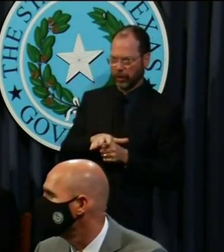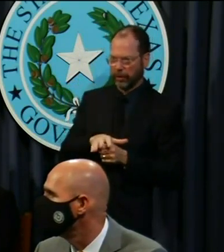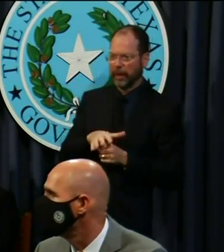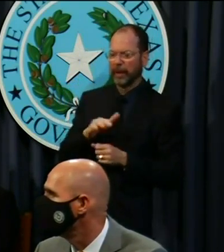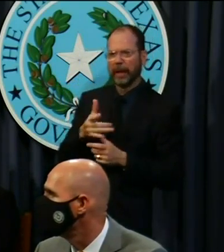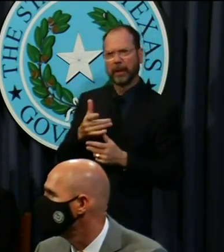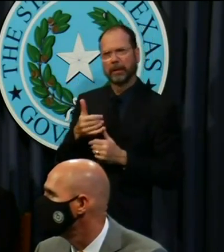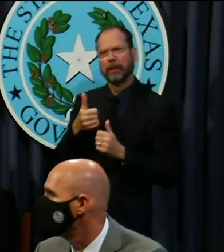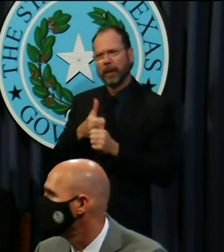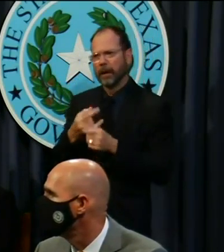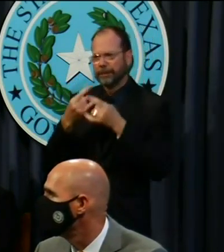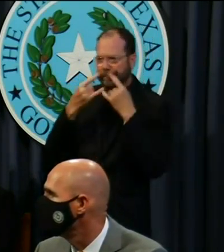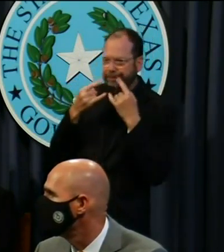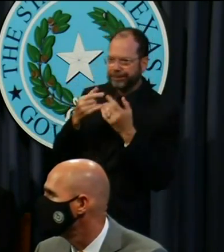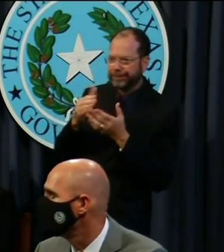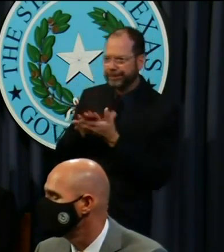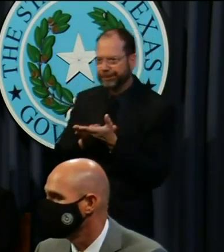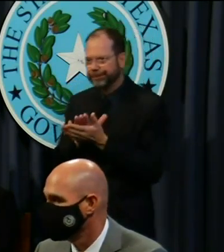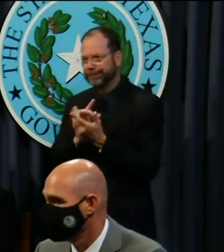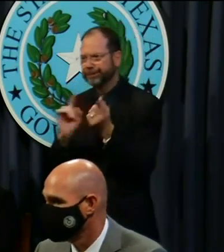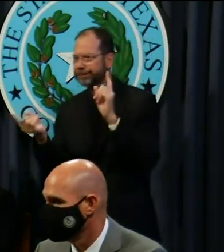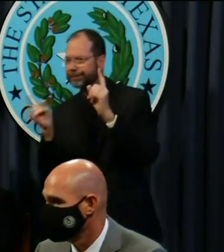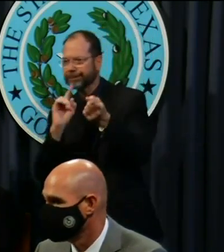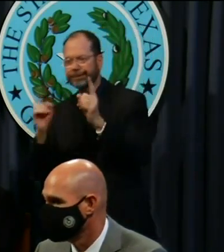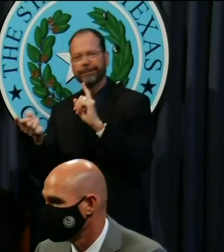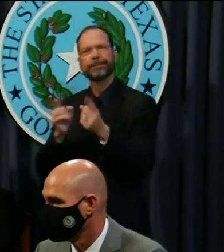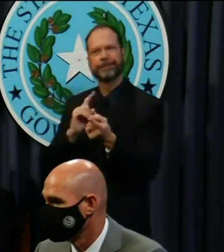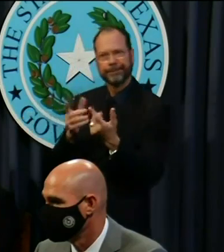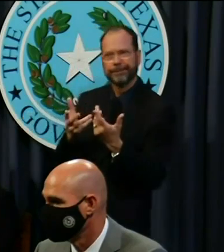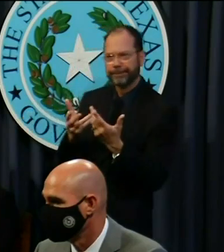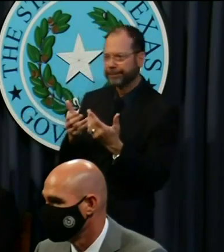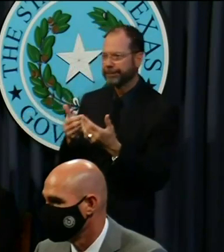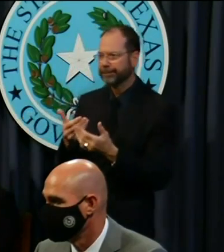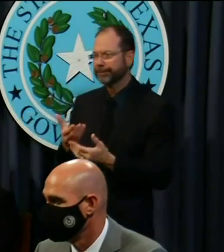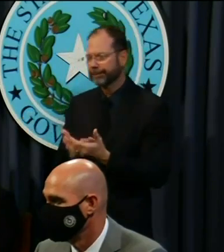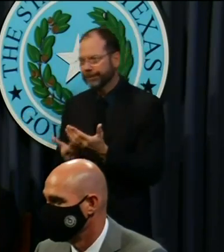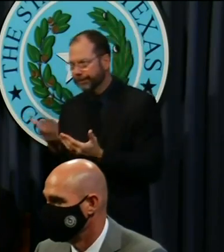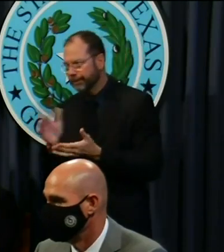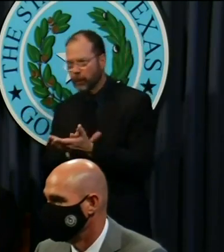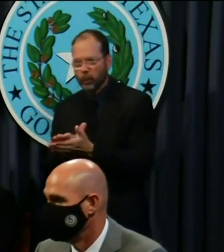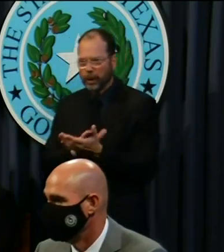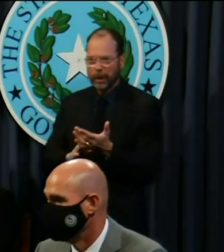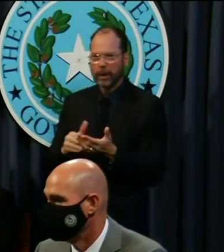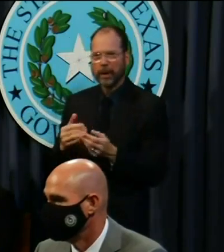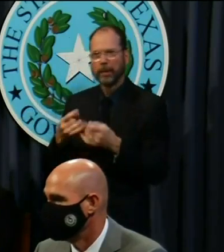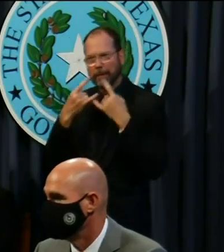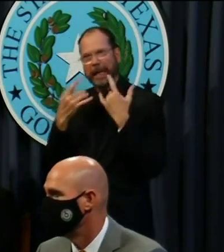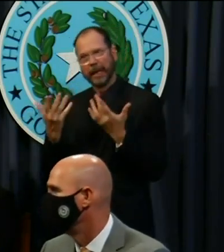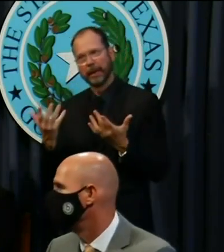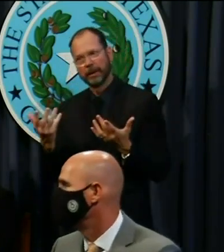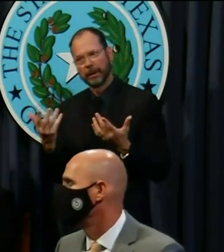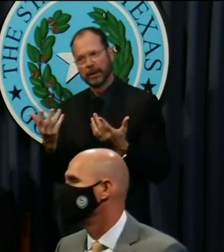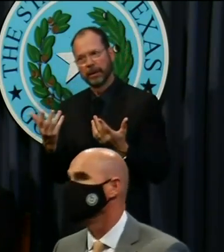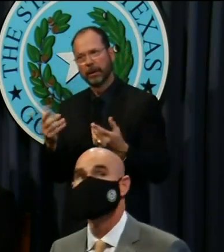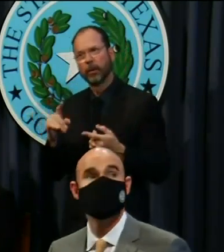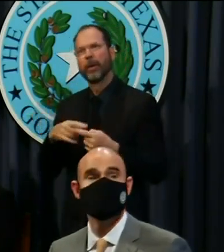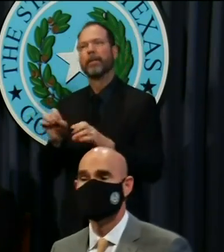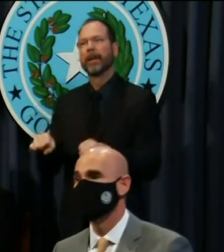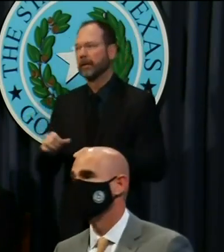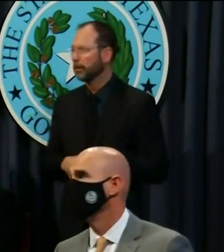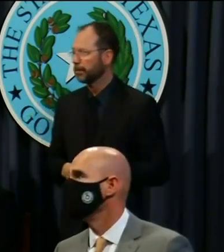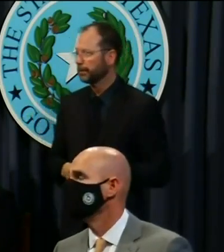best practices of distancing themselves from others, sanitizing their hands, and wearing a mask when possible.